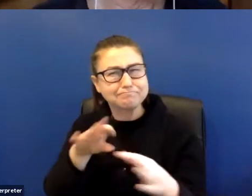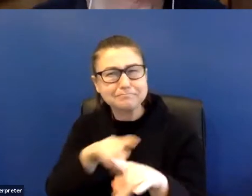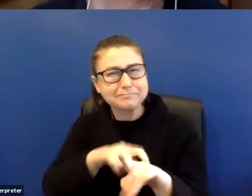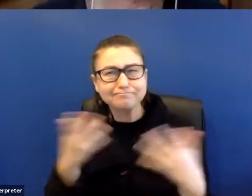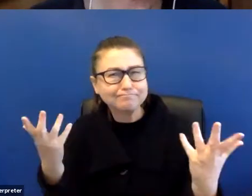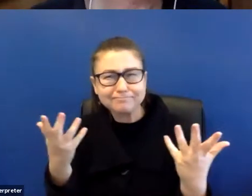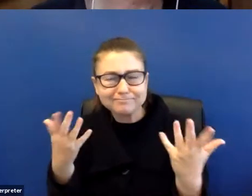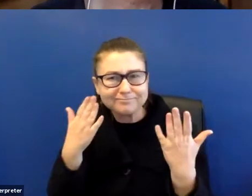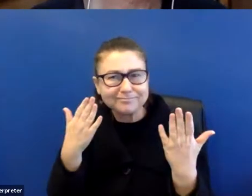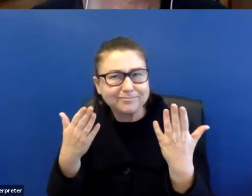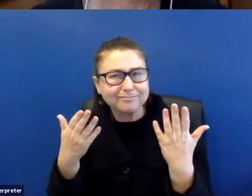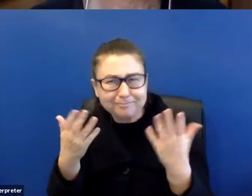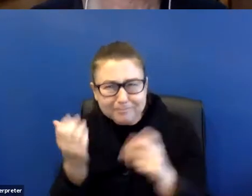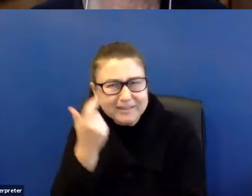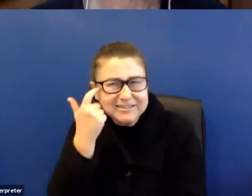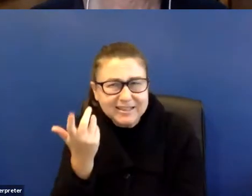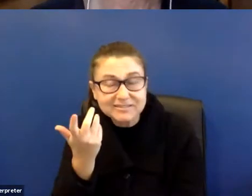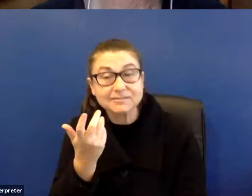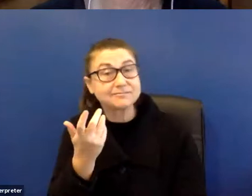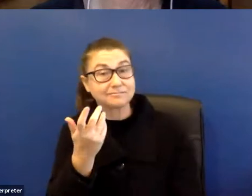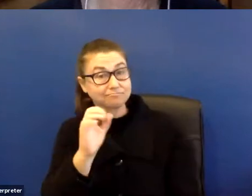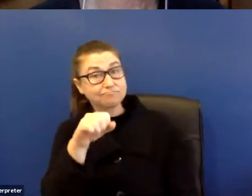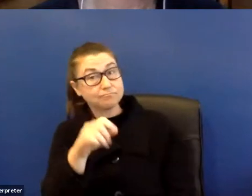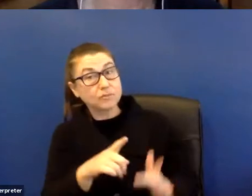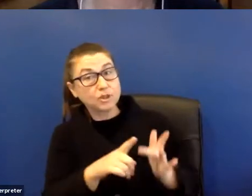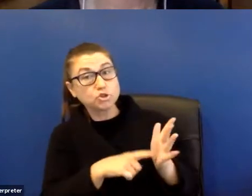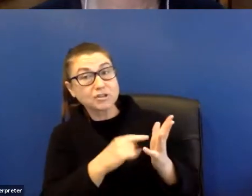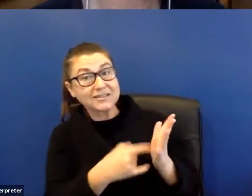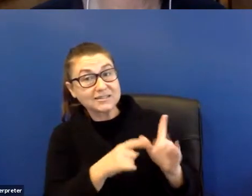That makes sense? Yeah. Justy, anything you wanted to add to that?